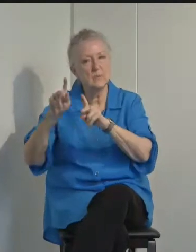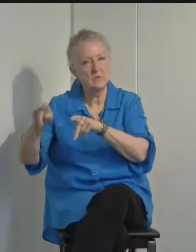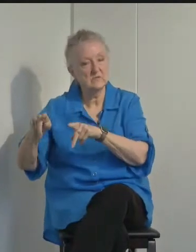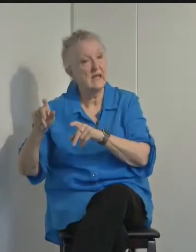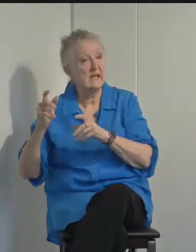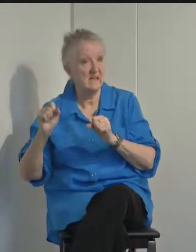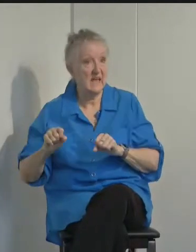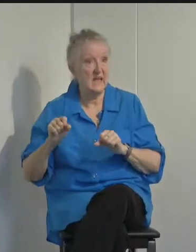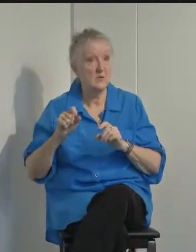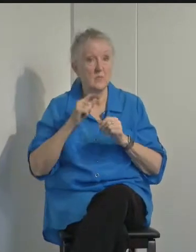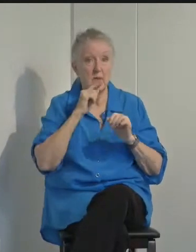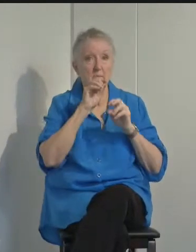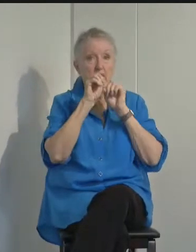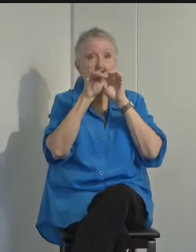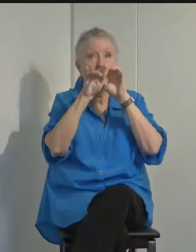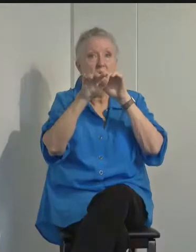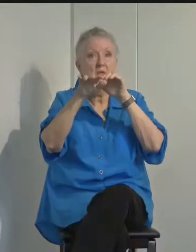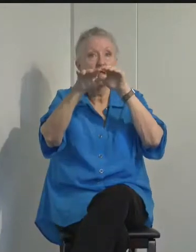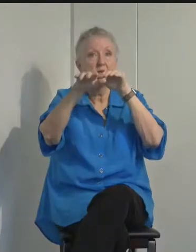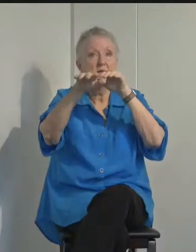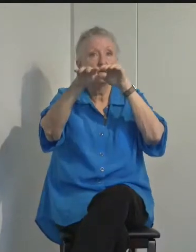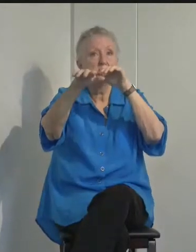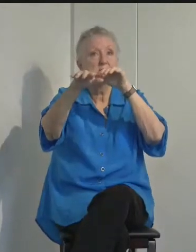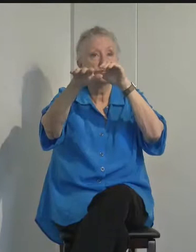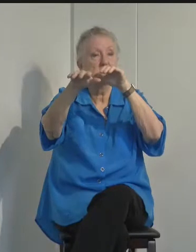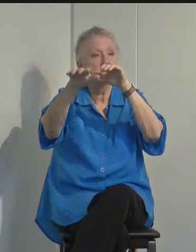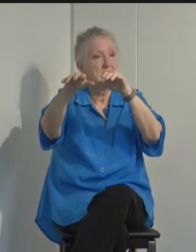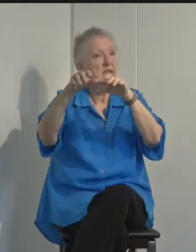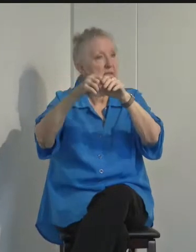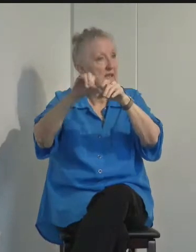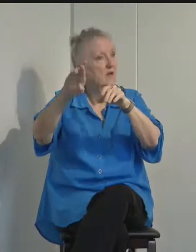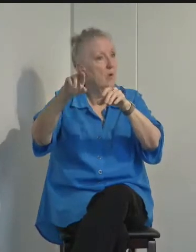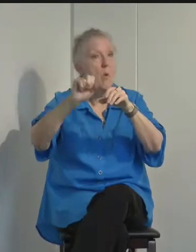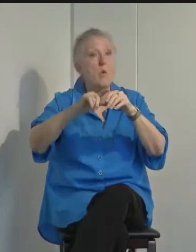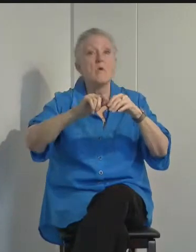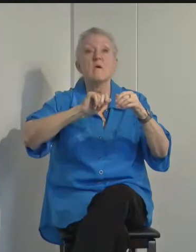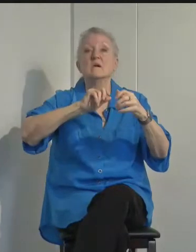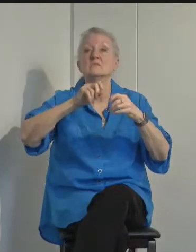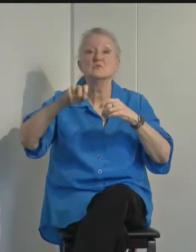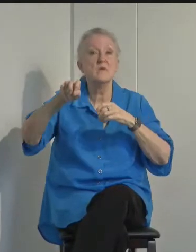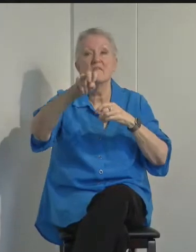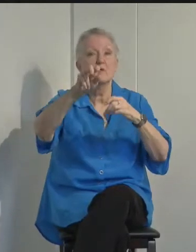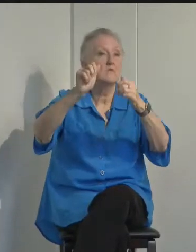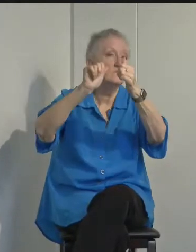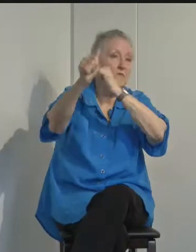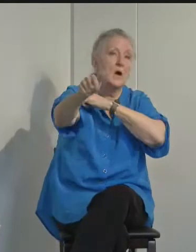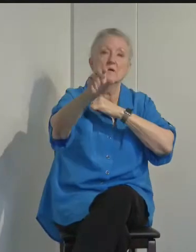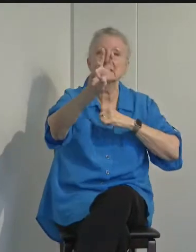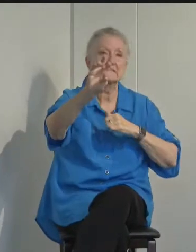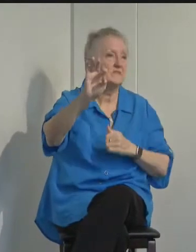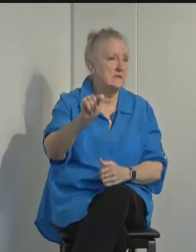suspended in the air or travel farther than six feet and still be contagious.